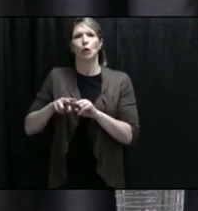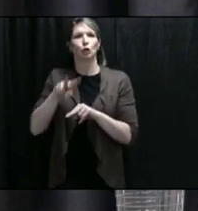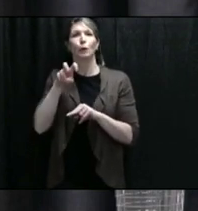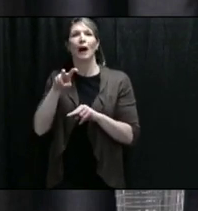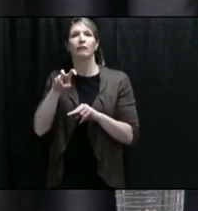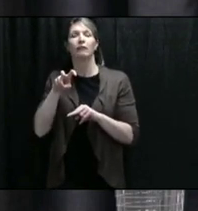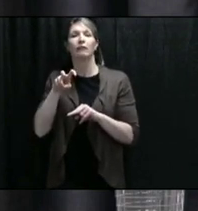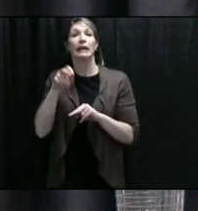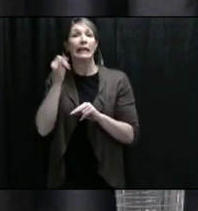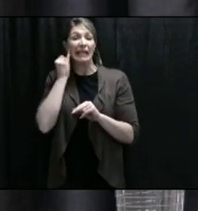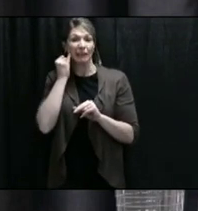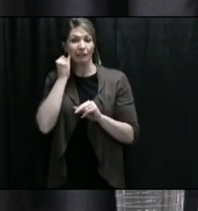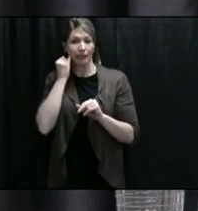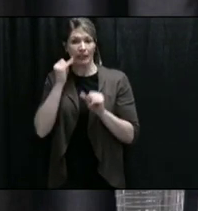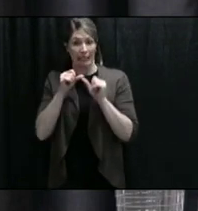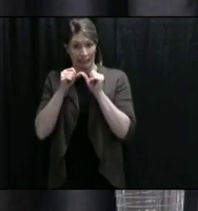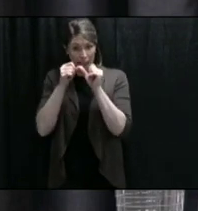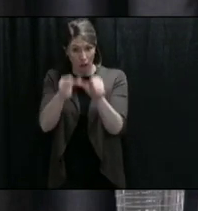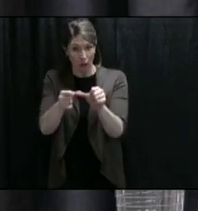Quebec is now.